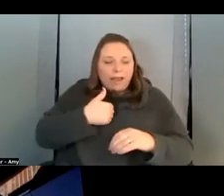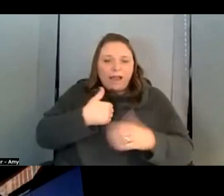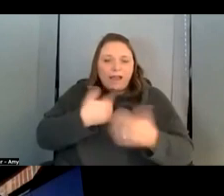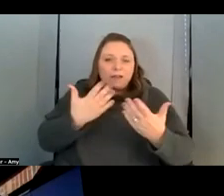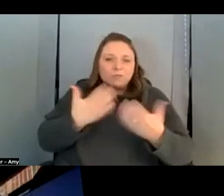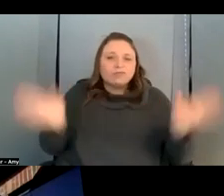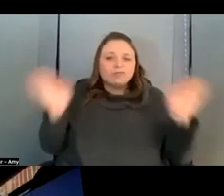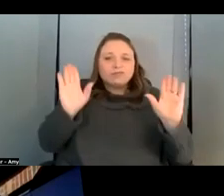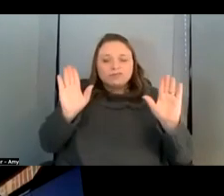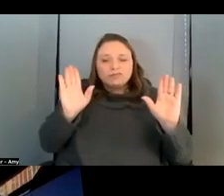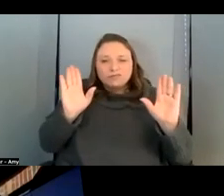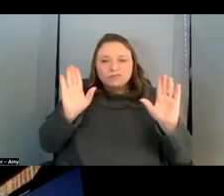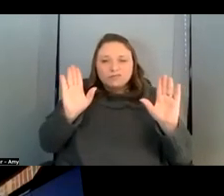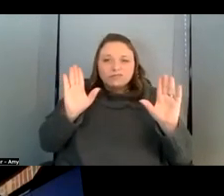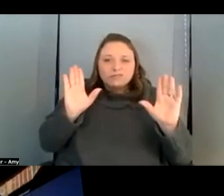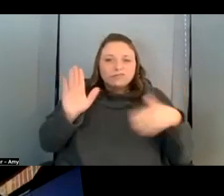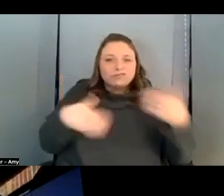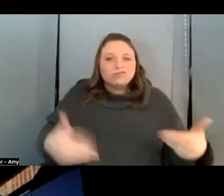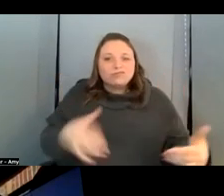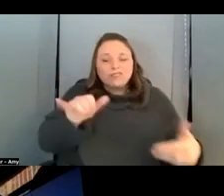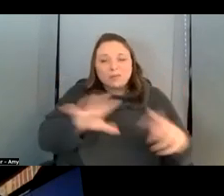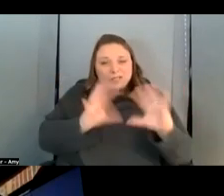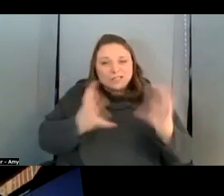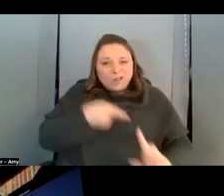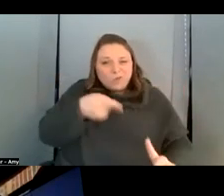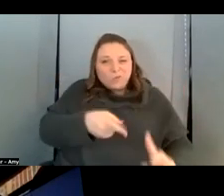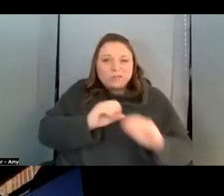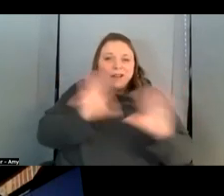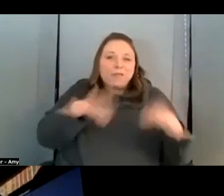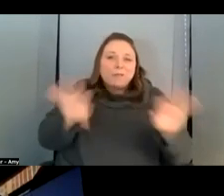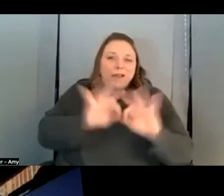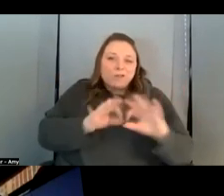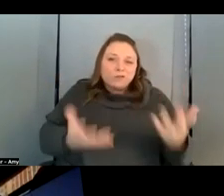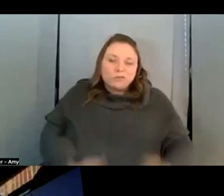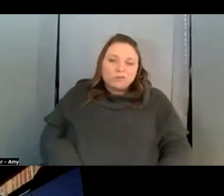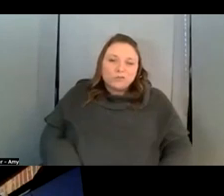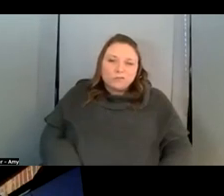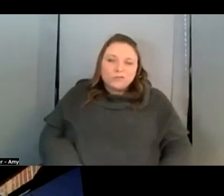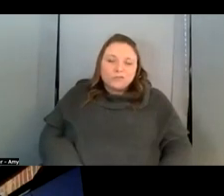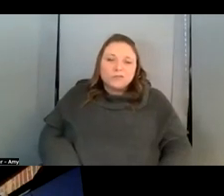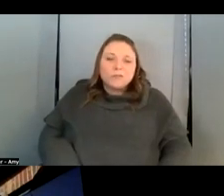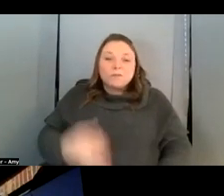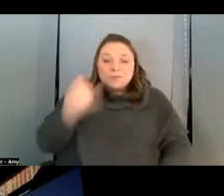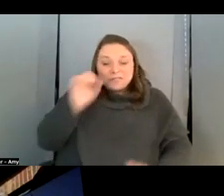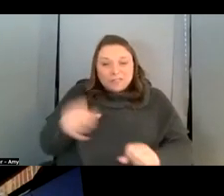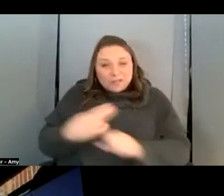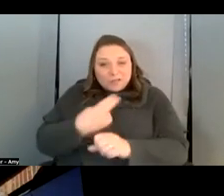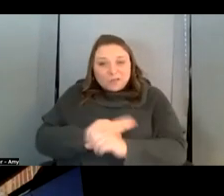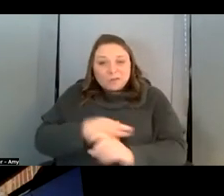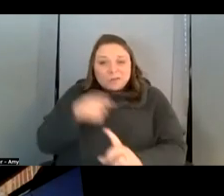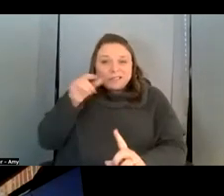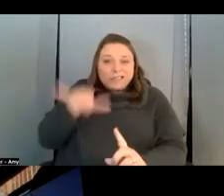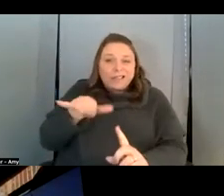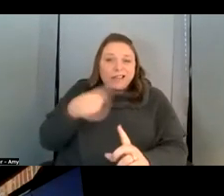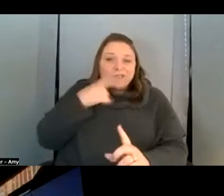there was no such thing in the world that would be a world where nothing matters right so if we can use that just sort of as an intuition pump